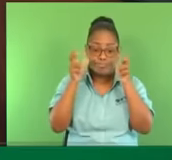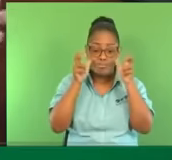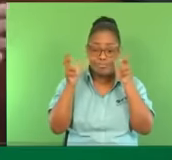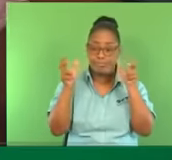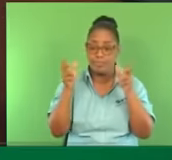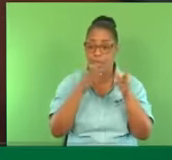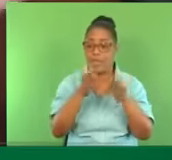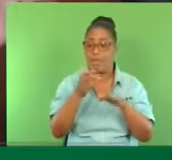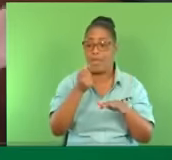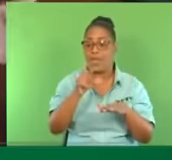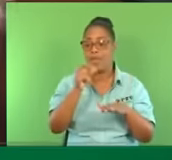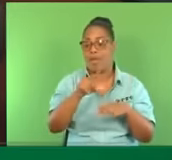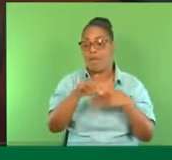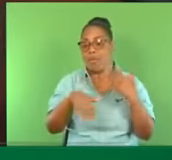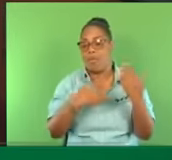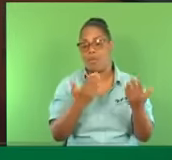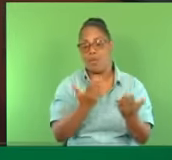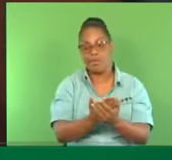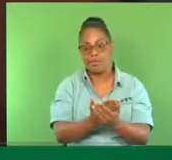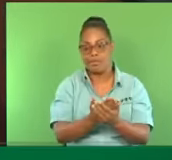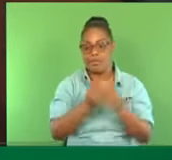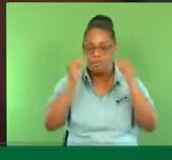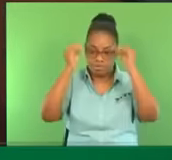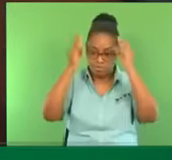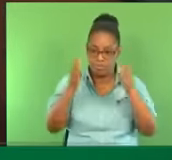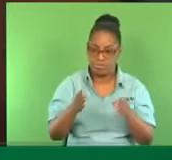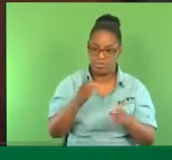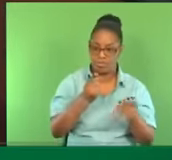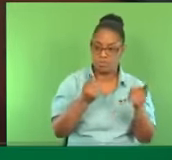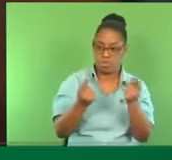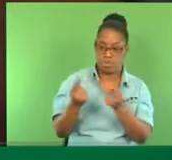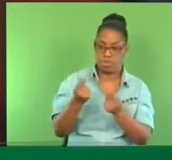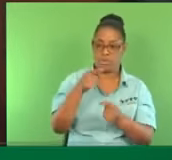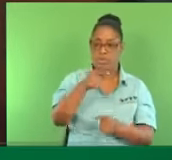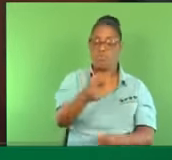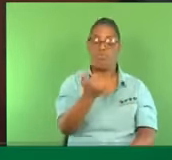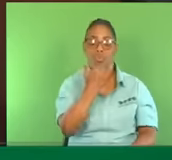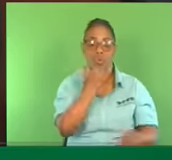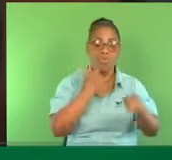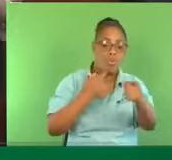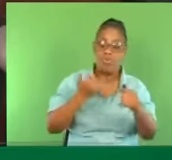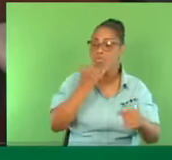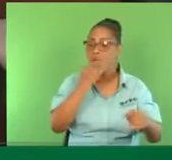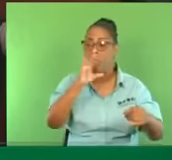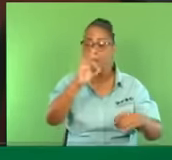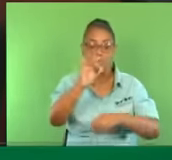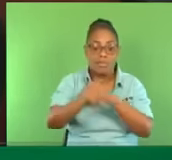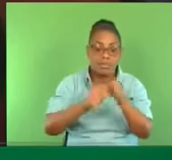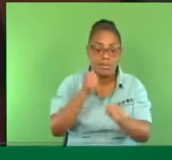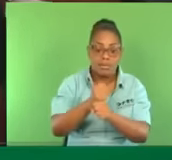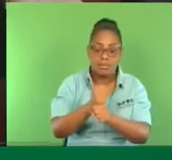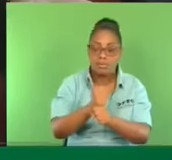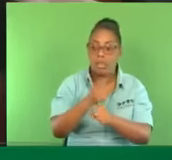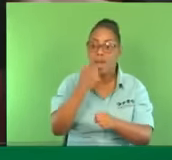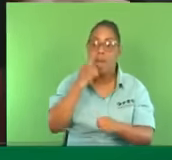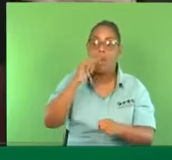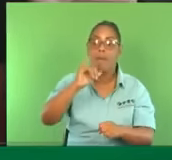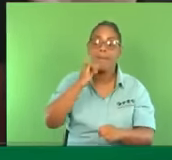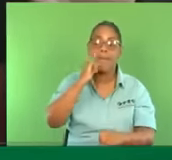Everything the Minister thought, she says, that is a nightmare. This is a nightmare. That is a nightmare. Eight years is a nightmare. Eight